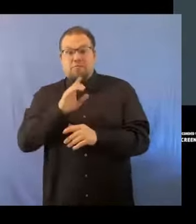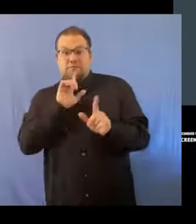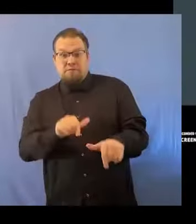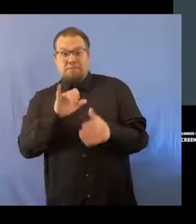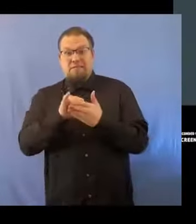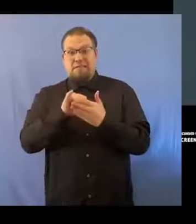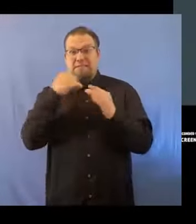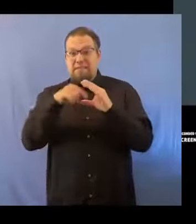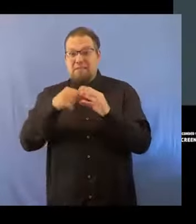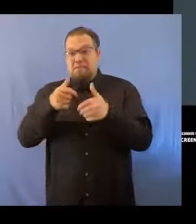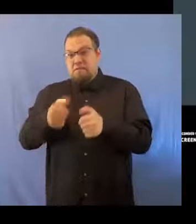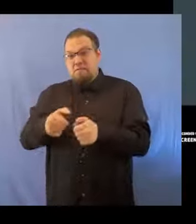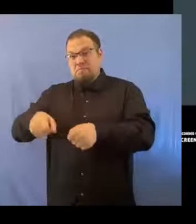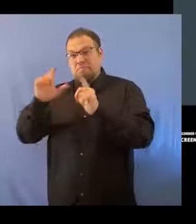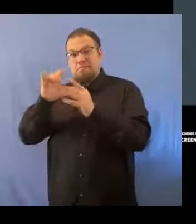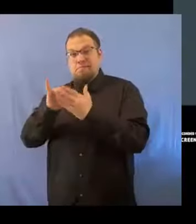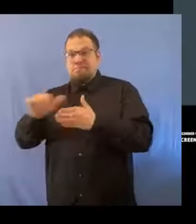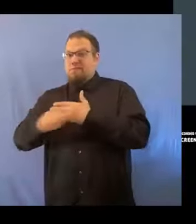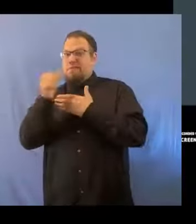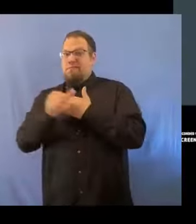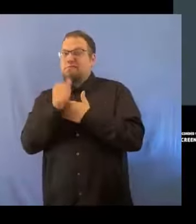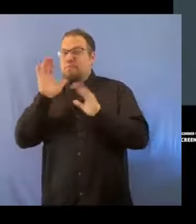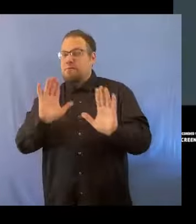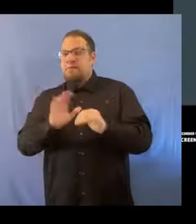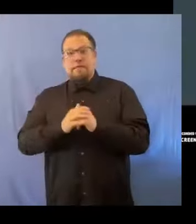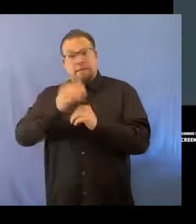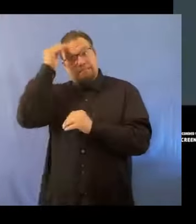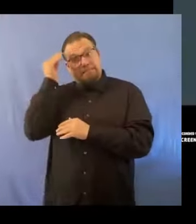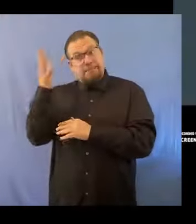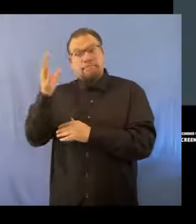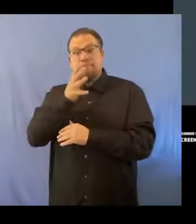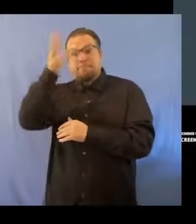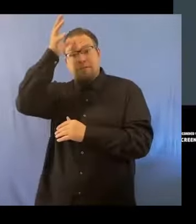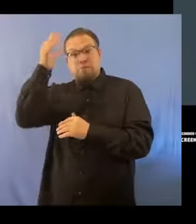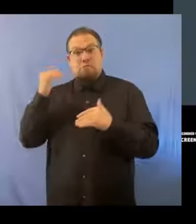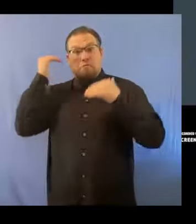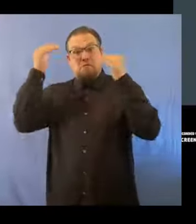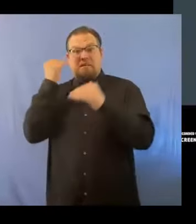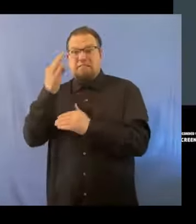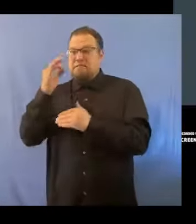threats. Always tell a trusted adult if you have an online communication that is hurtful or scary.